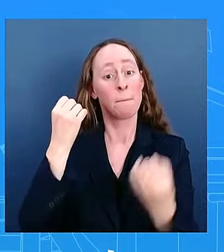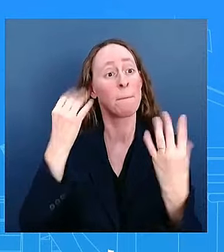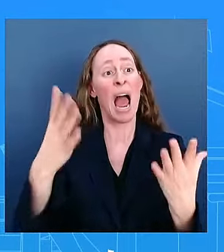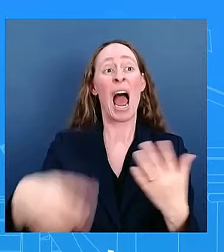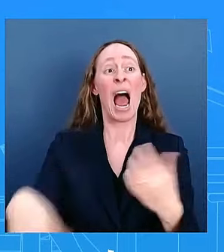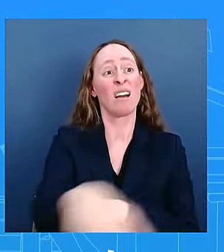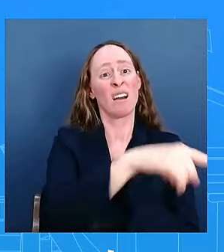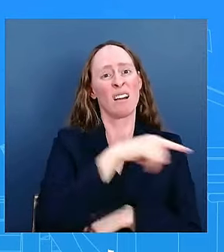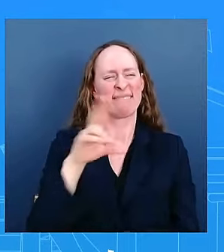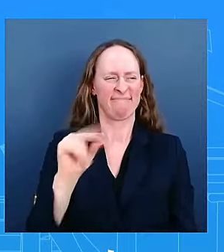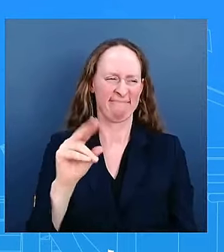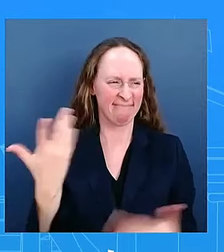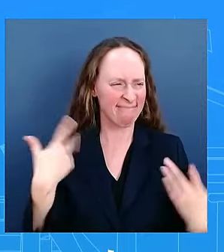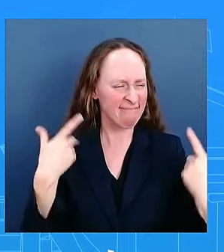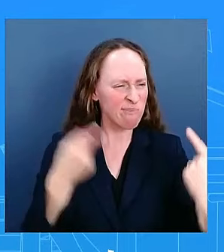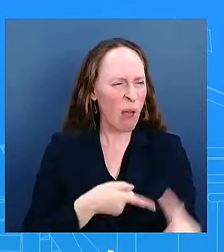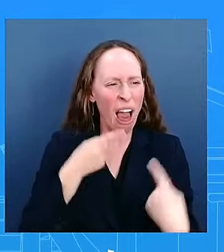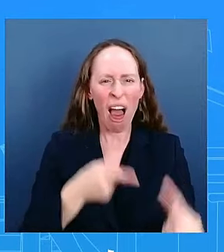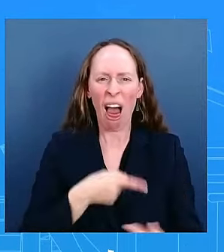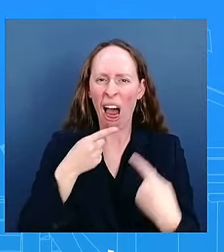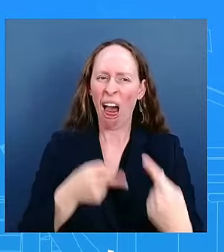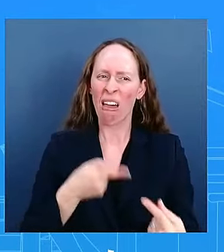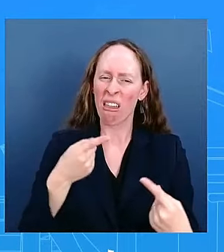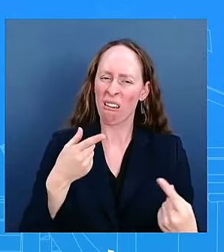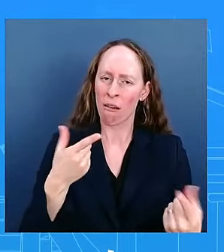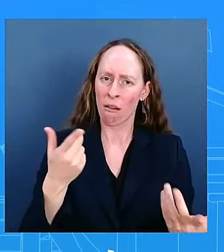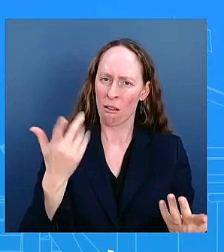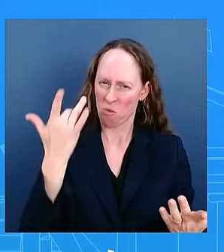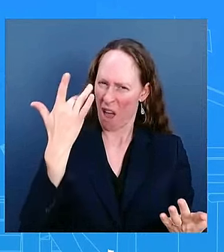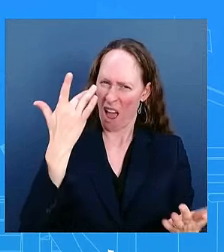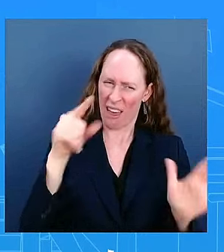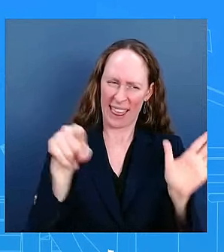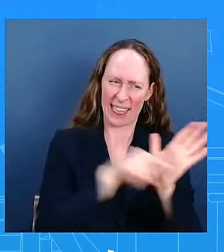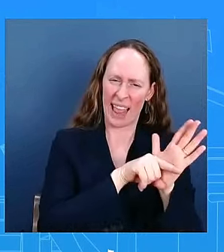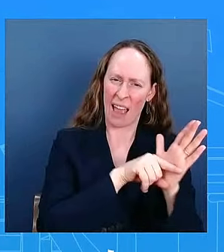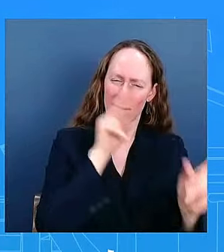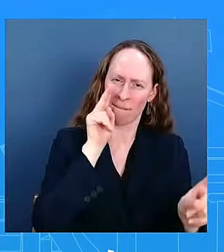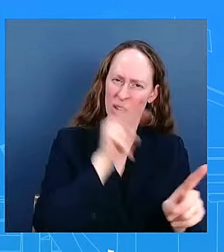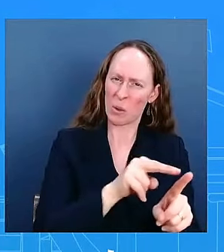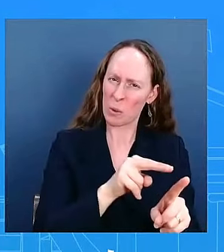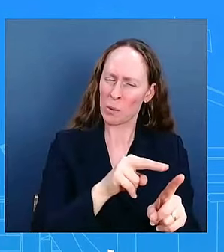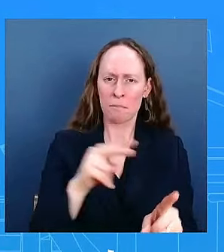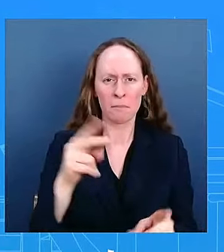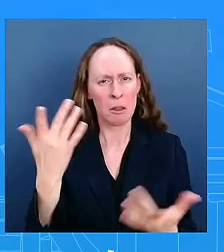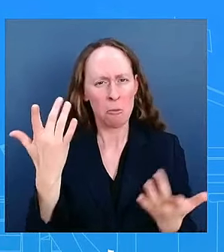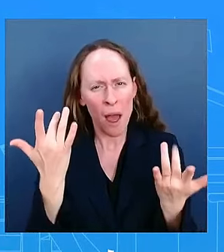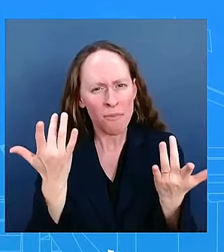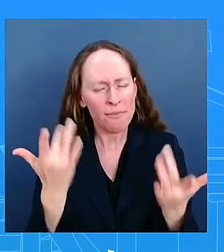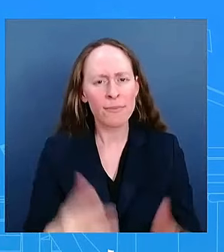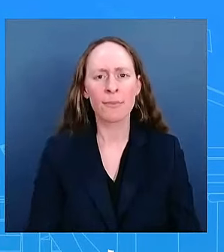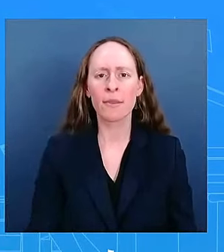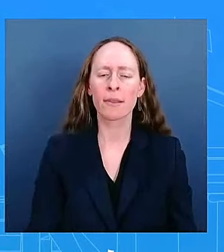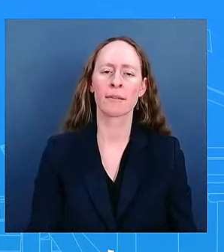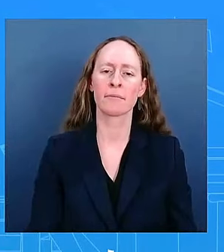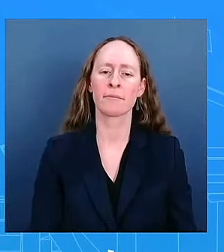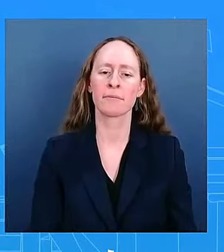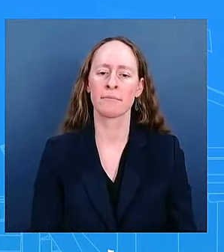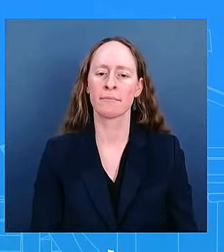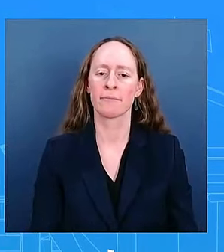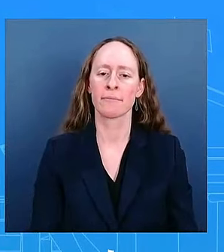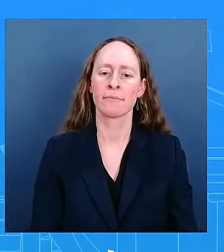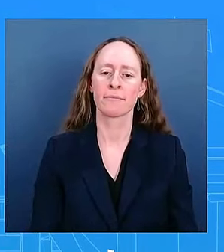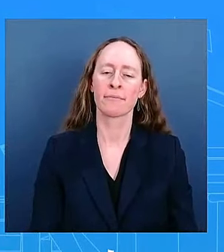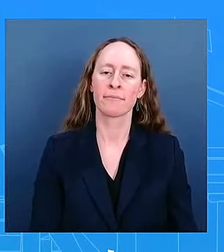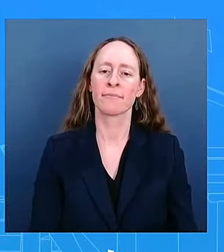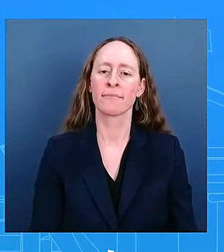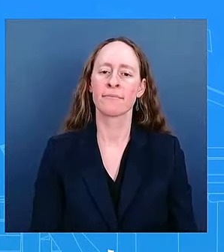i said in my comments and i've said every time i've talked either it's from here at the podium